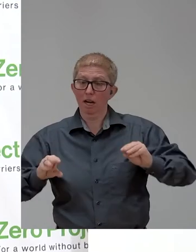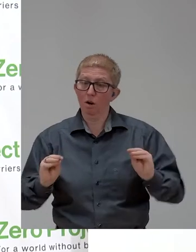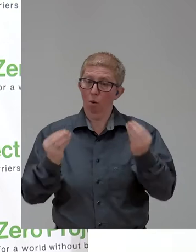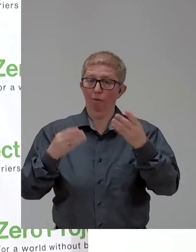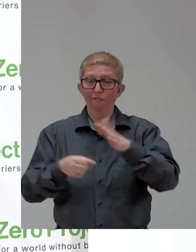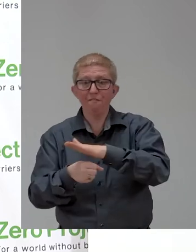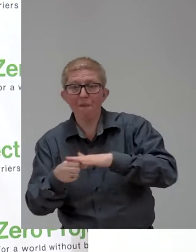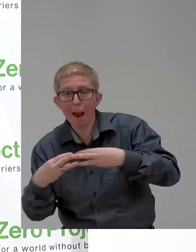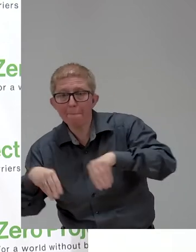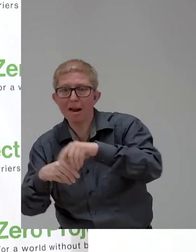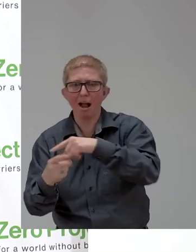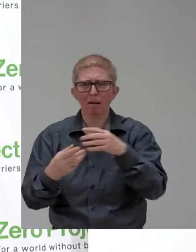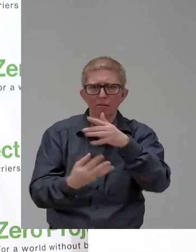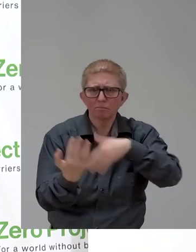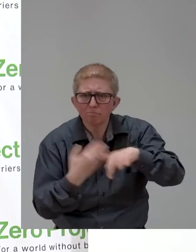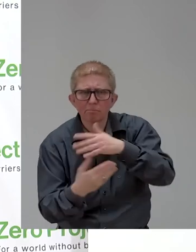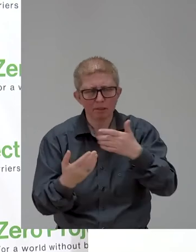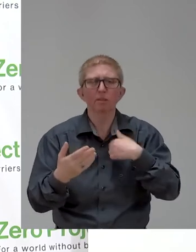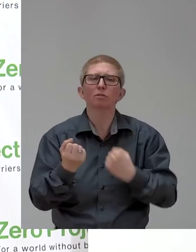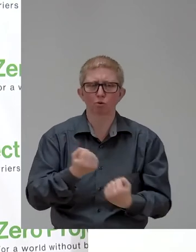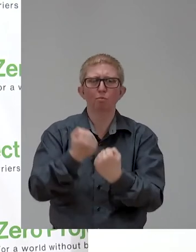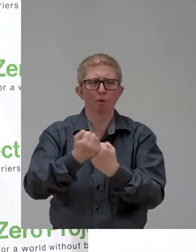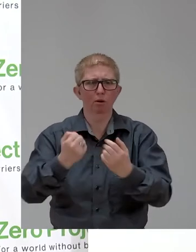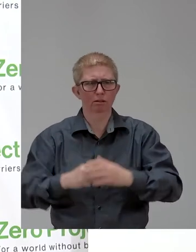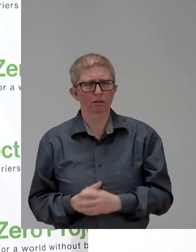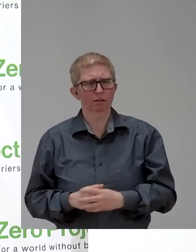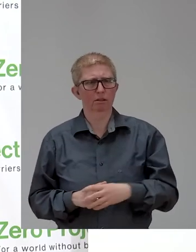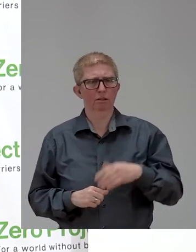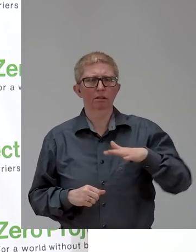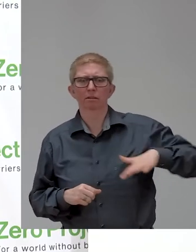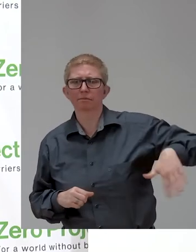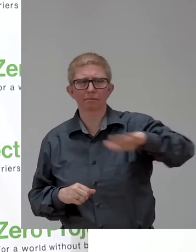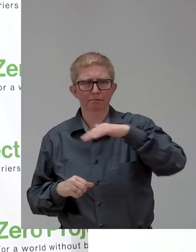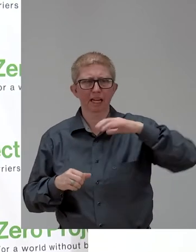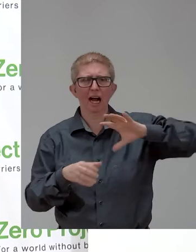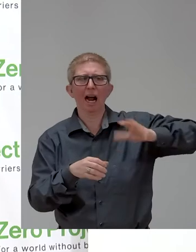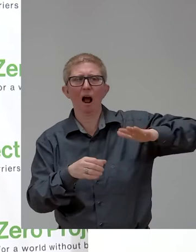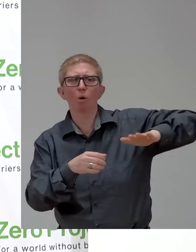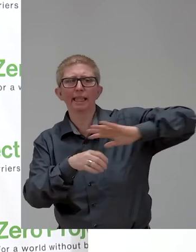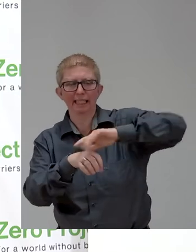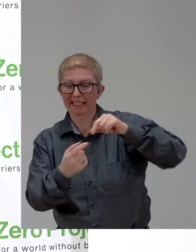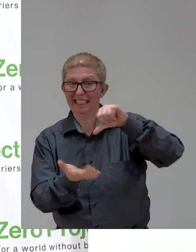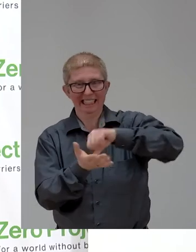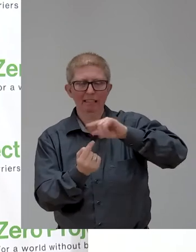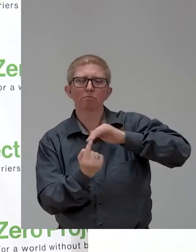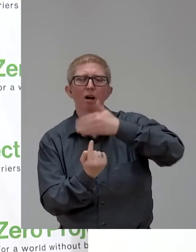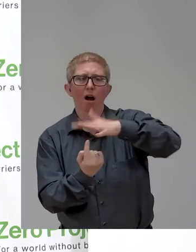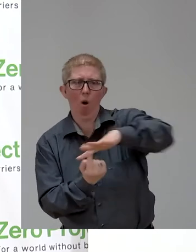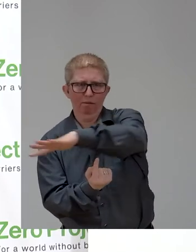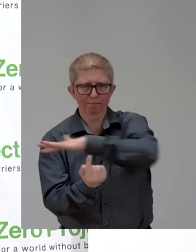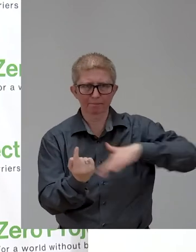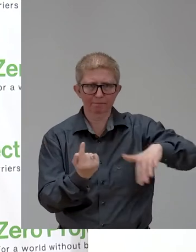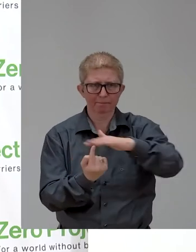founded and leaded there for 25 years, the Chance B Group. Chance B is not only